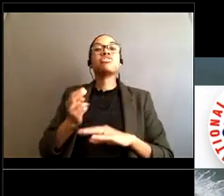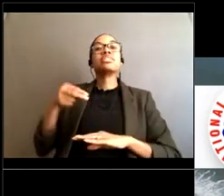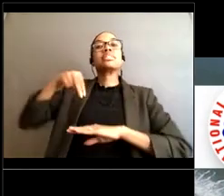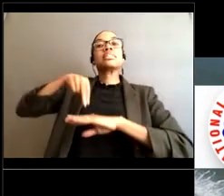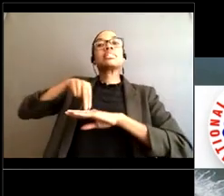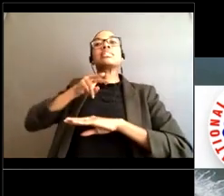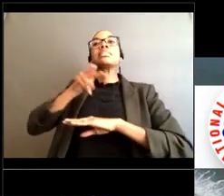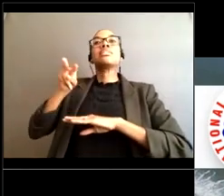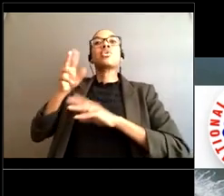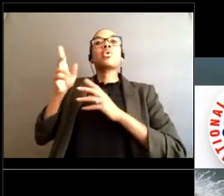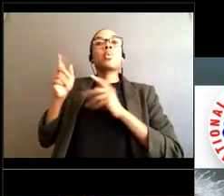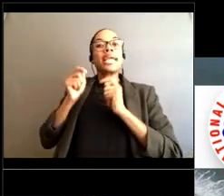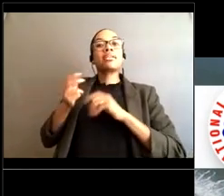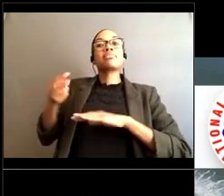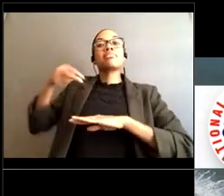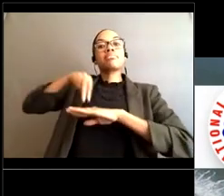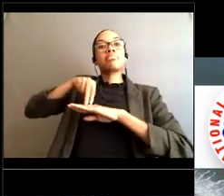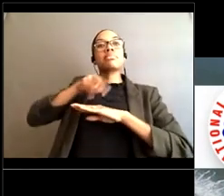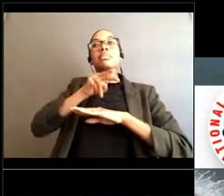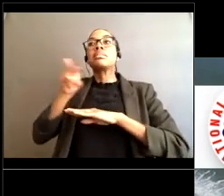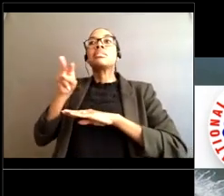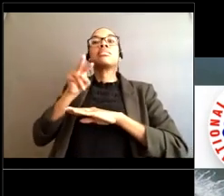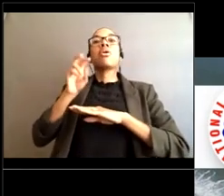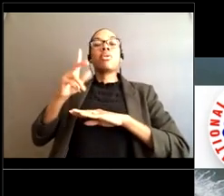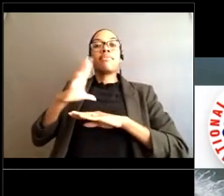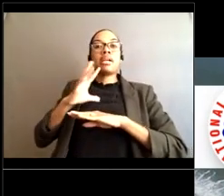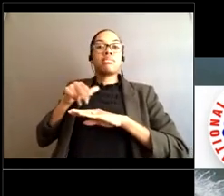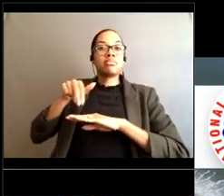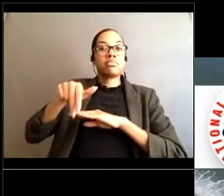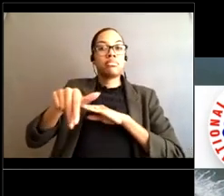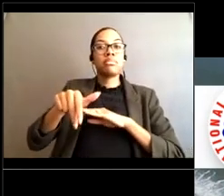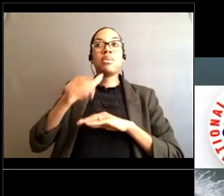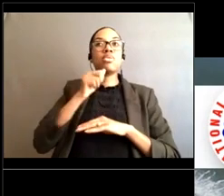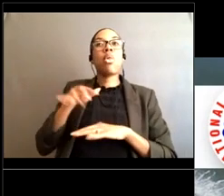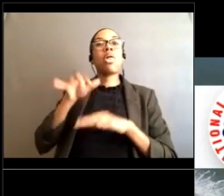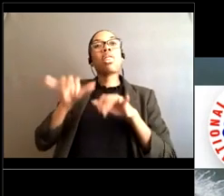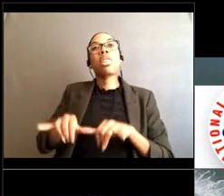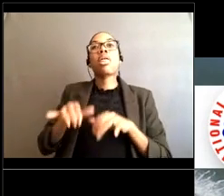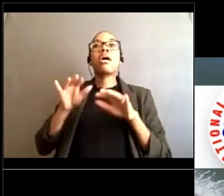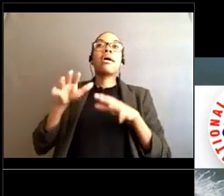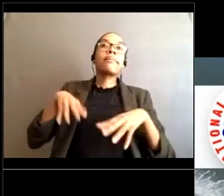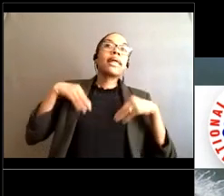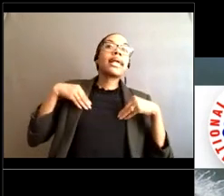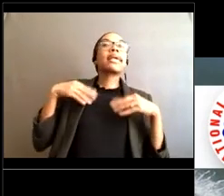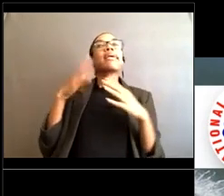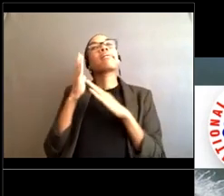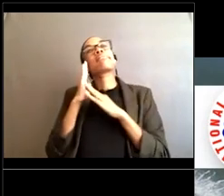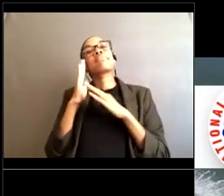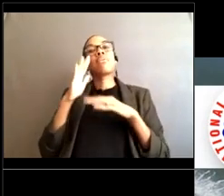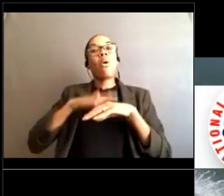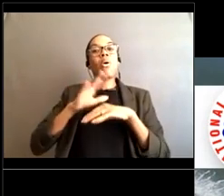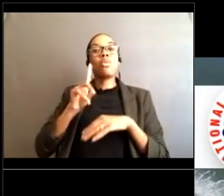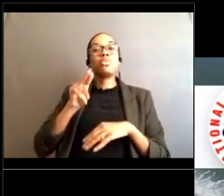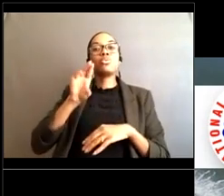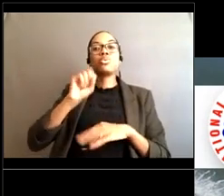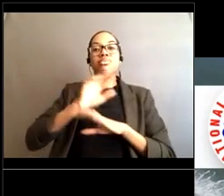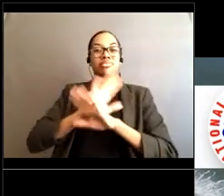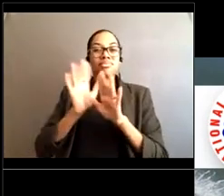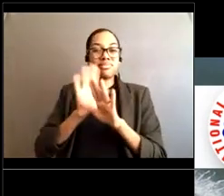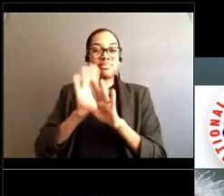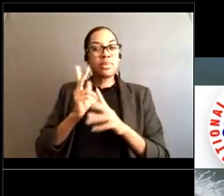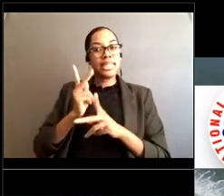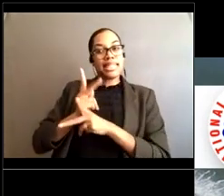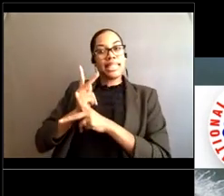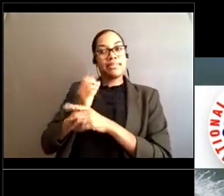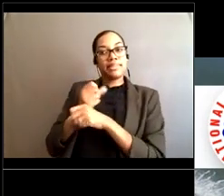or or any other habitat But the higher up you are the the better that you are Uh, you know keep in mind too that we can learn a